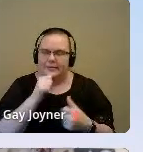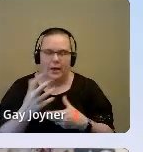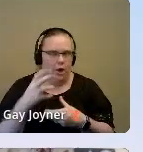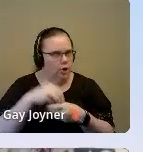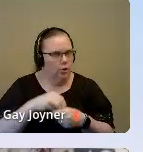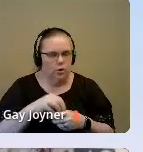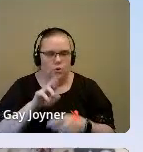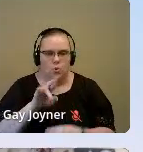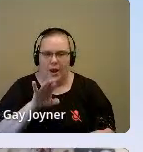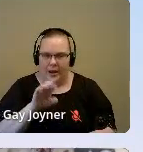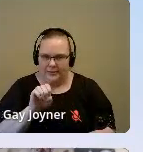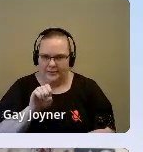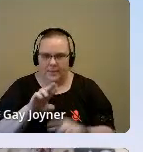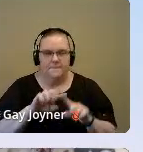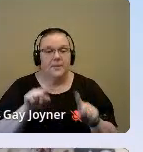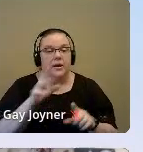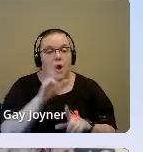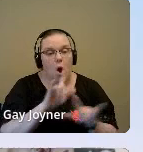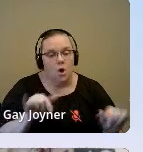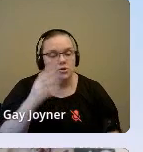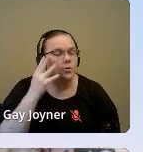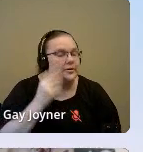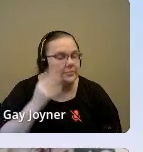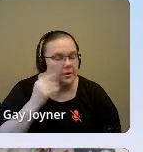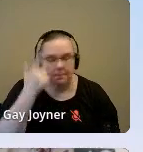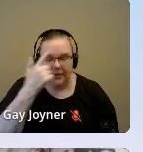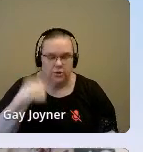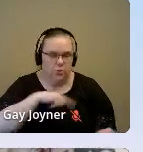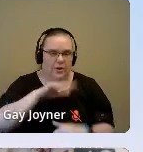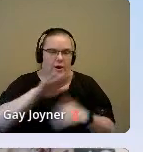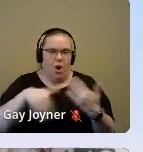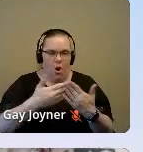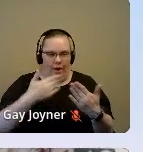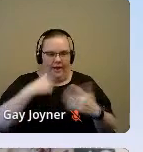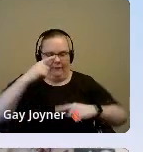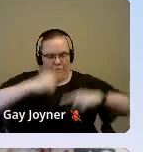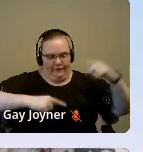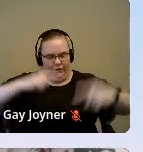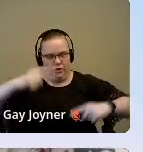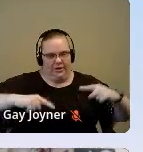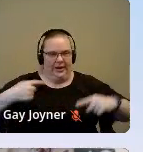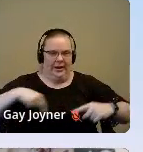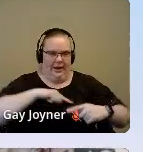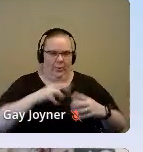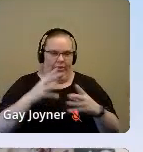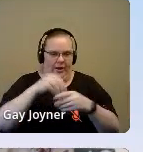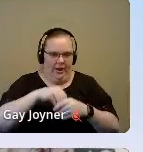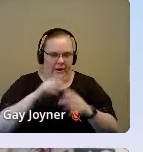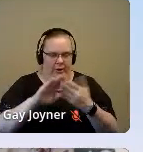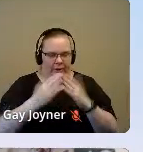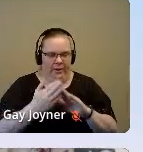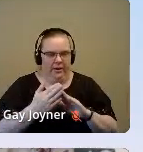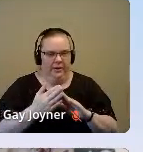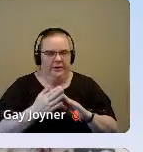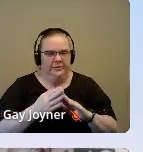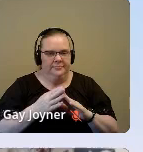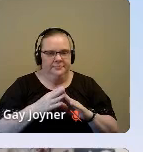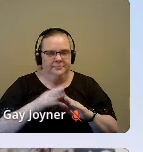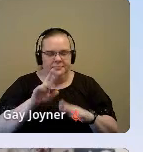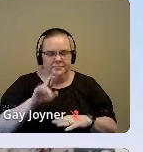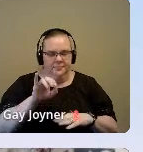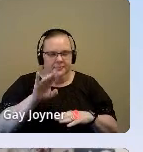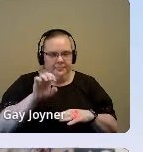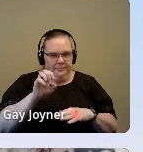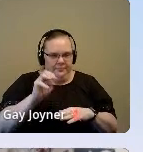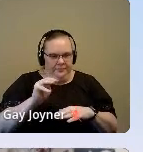includes experience because we have diversity within our community. Racism impacts our mental health and we need providers to be well-versed